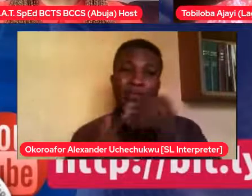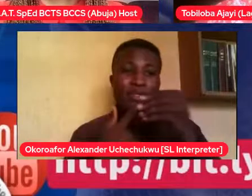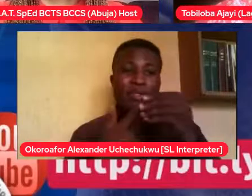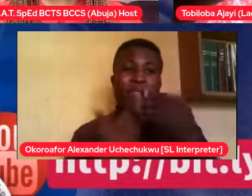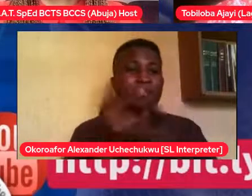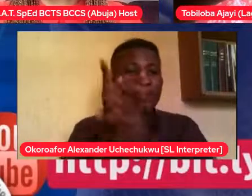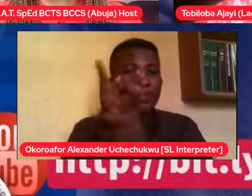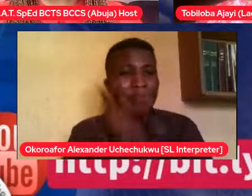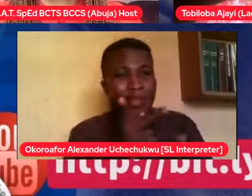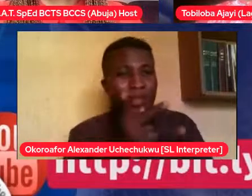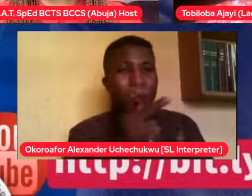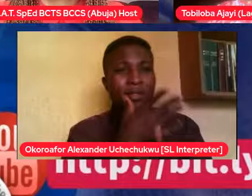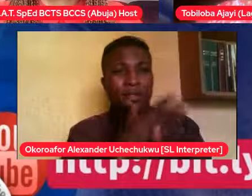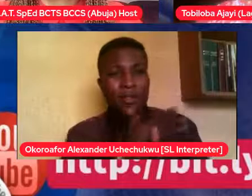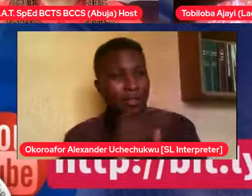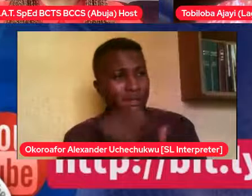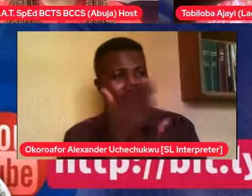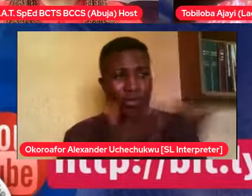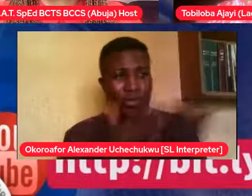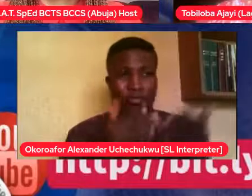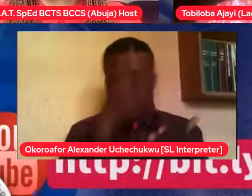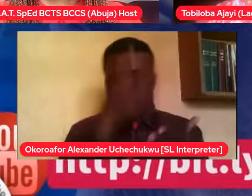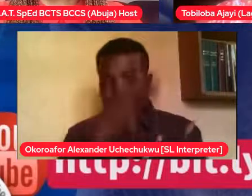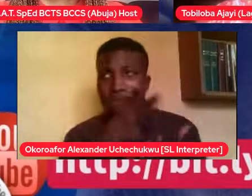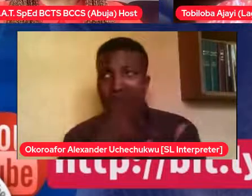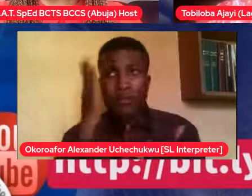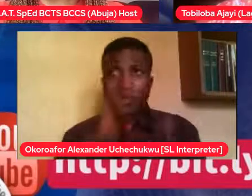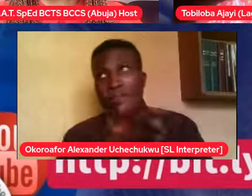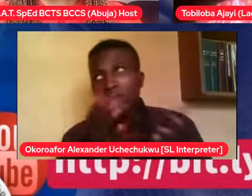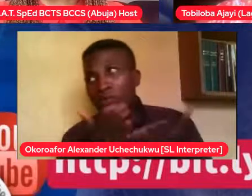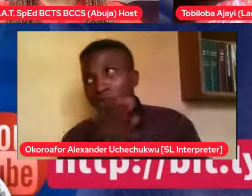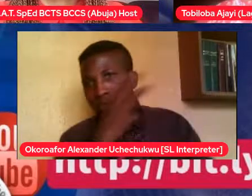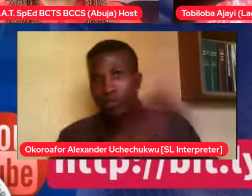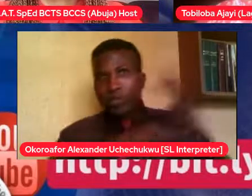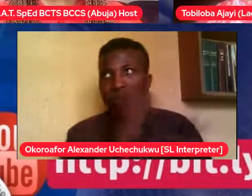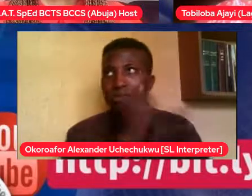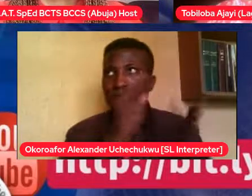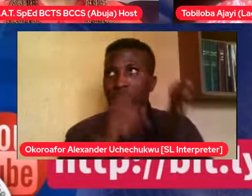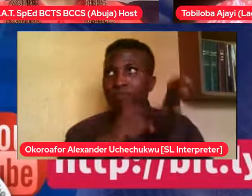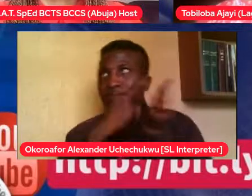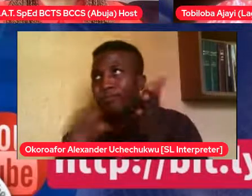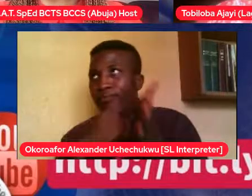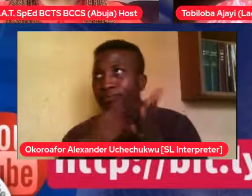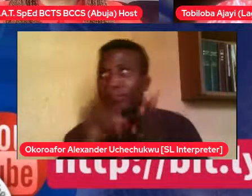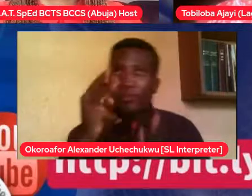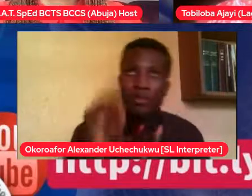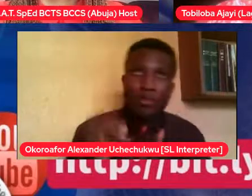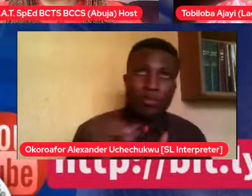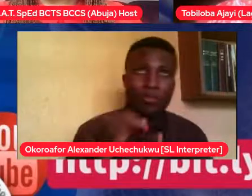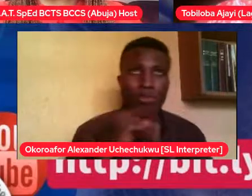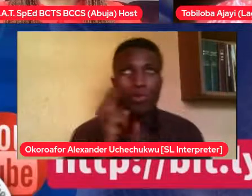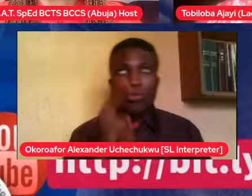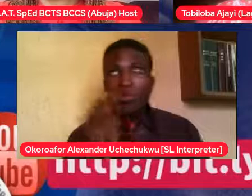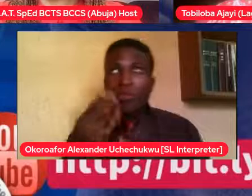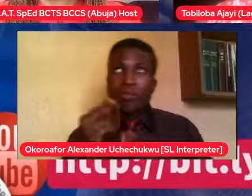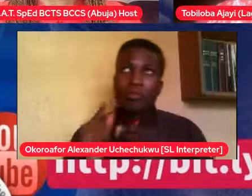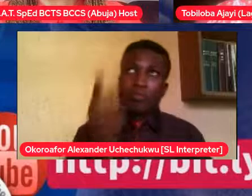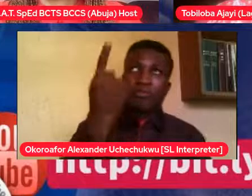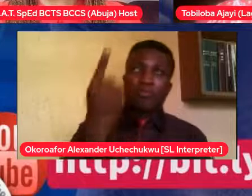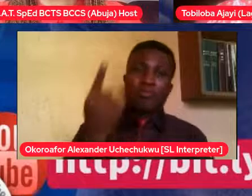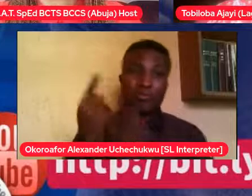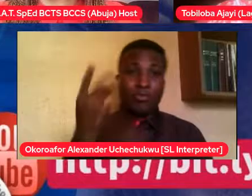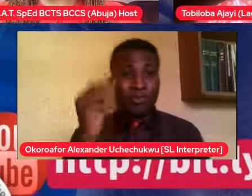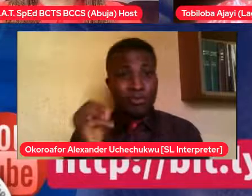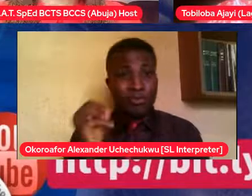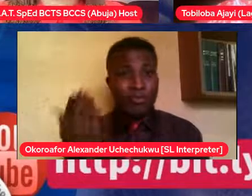want the world to judge them or to insult them. You are indirectly, if are hiding them from the world or from expressing their feelings, you are indirectly telling them